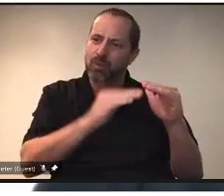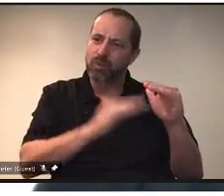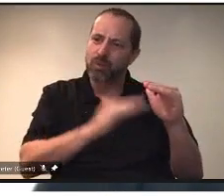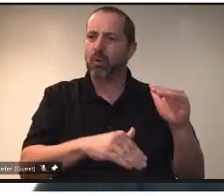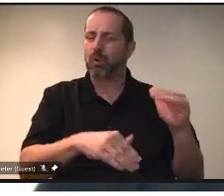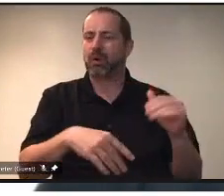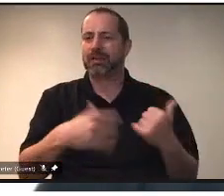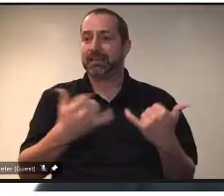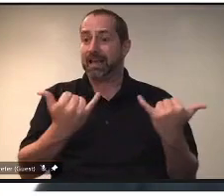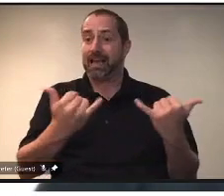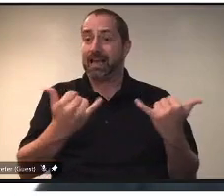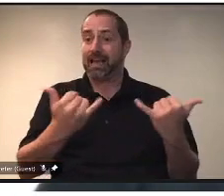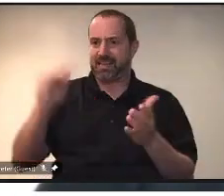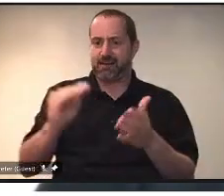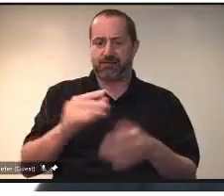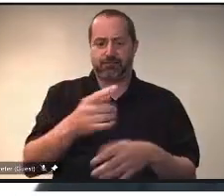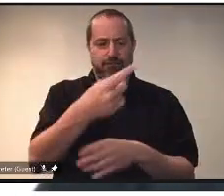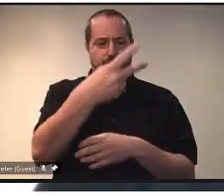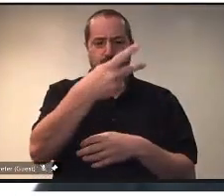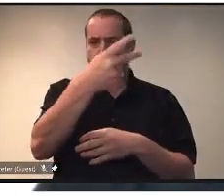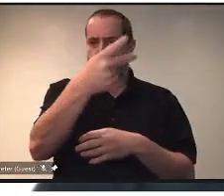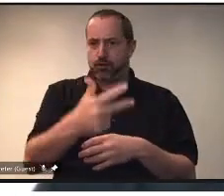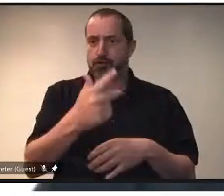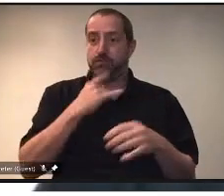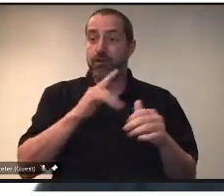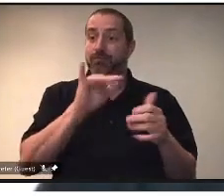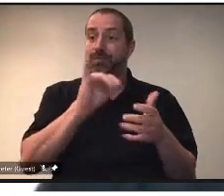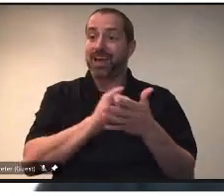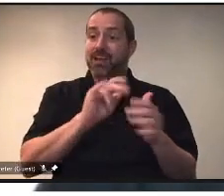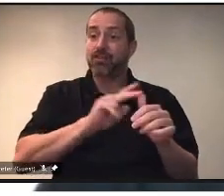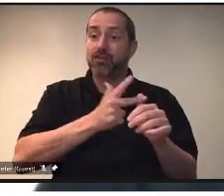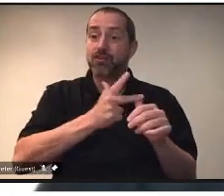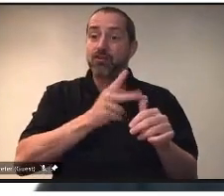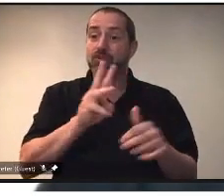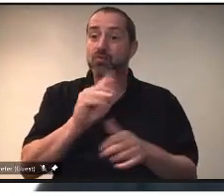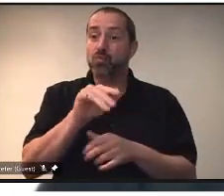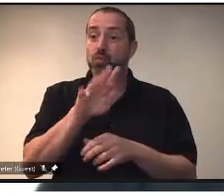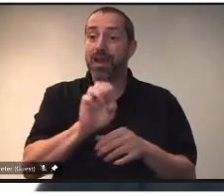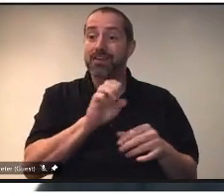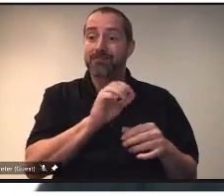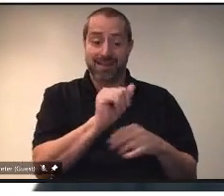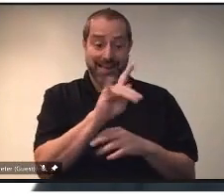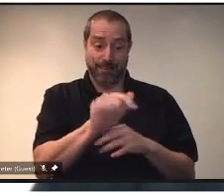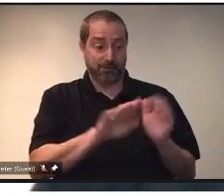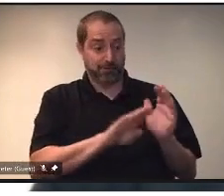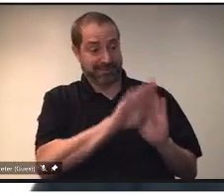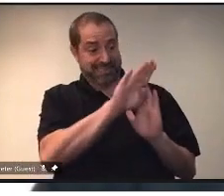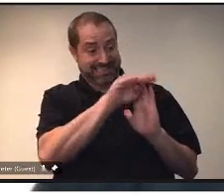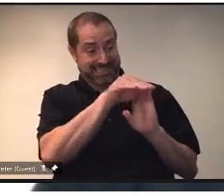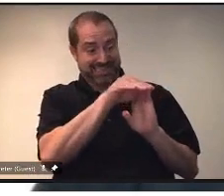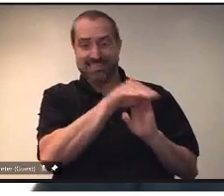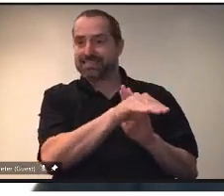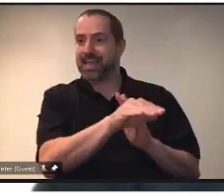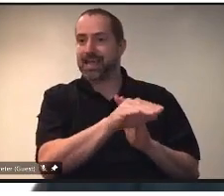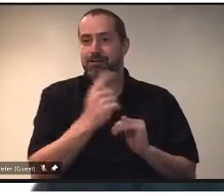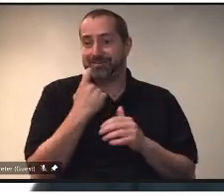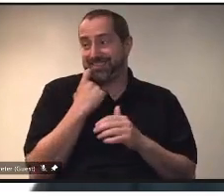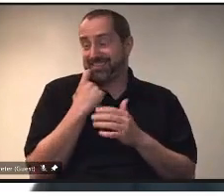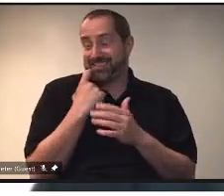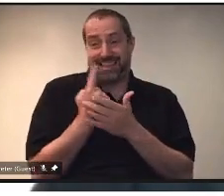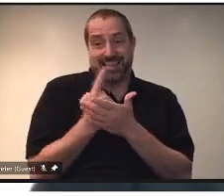thirds from the third wave peak in April. In fact, it's down almost 30% in just the last week alone.